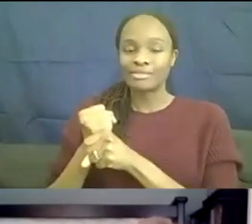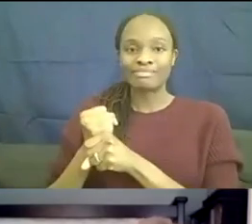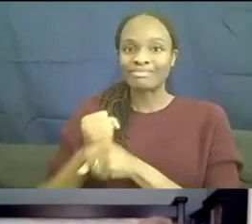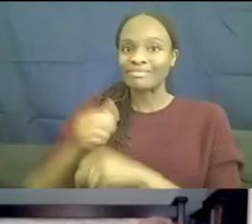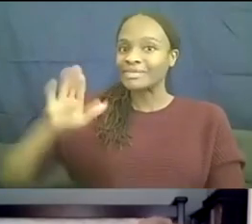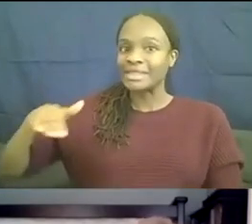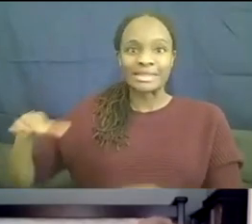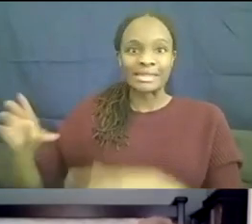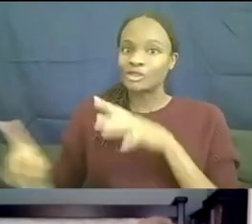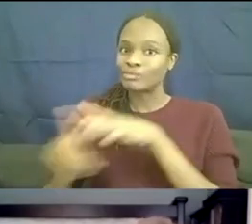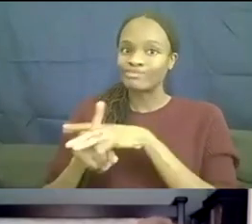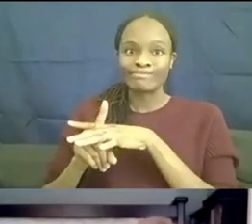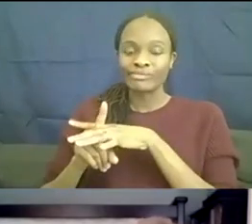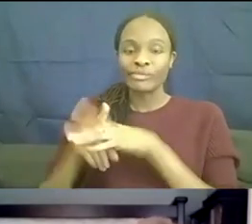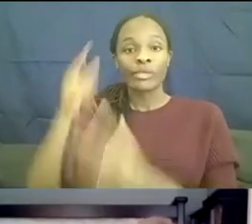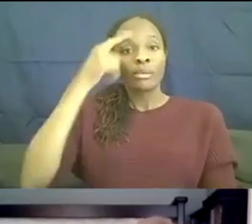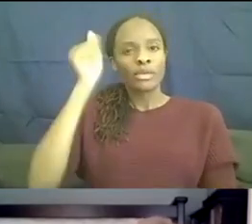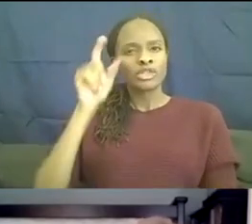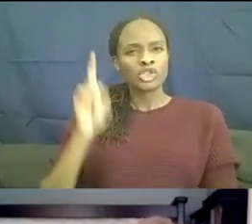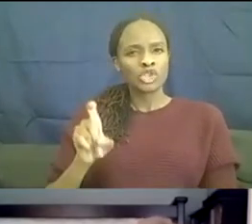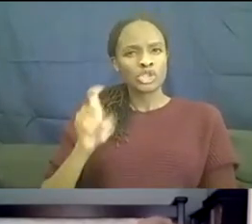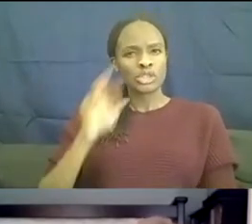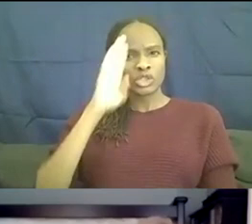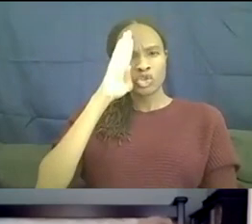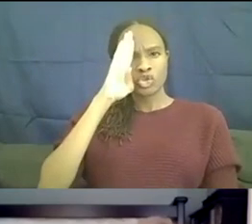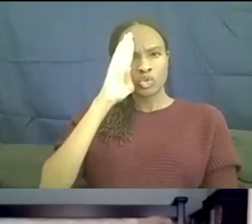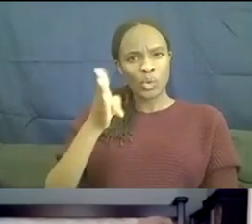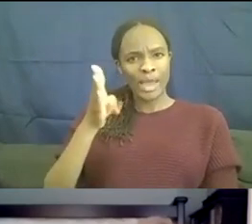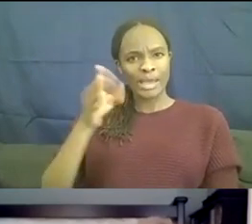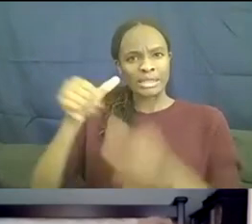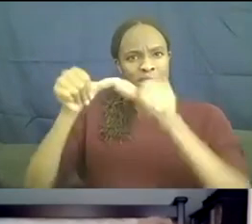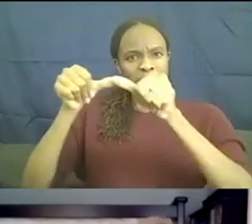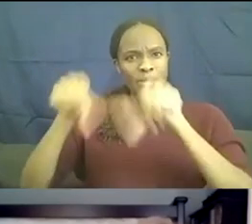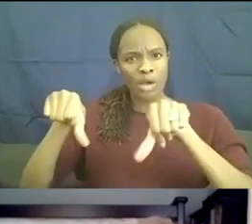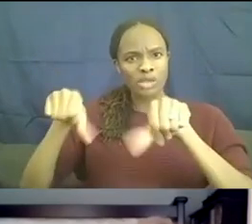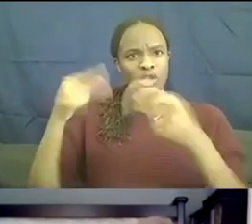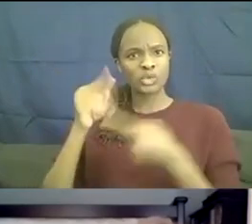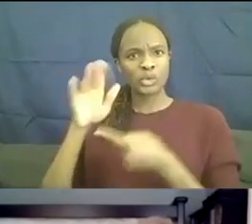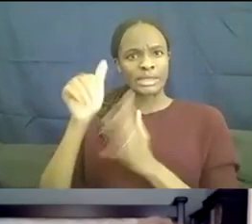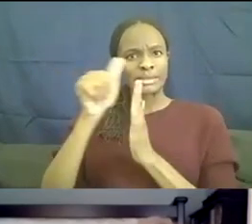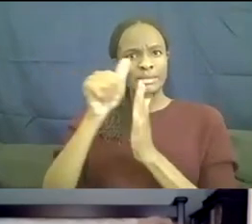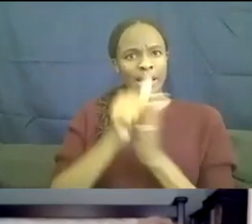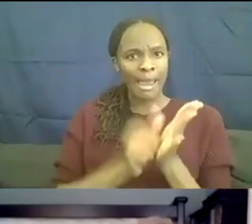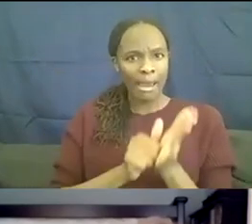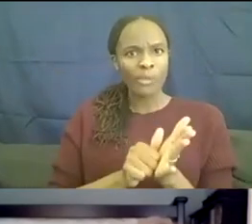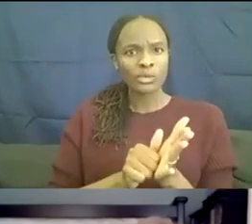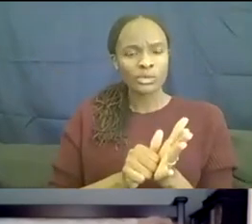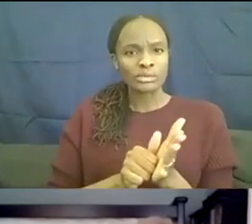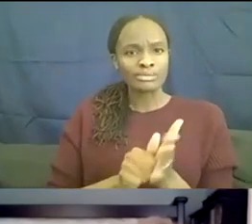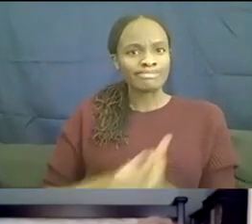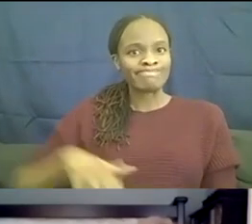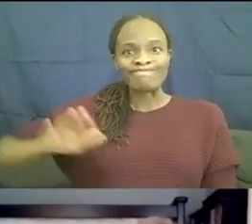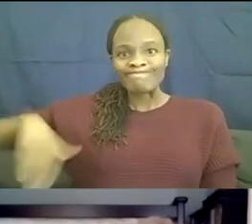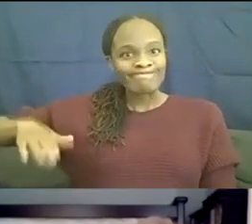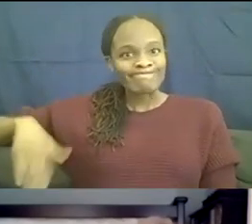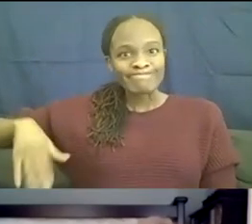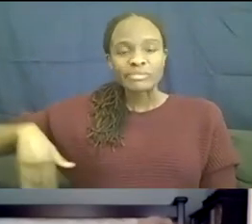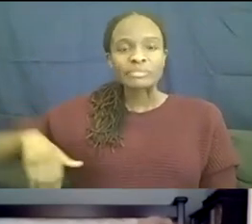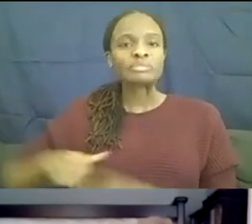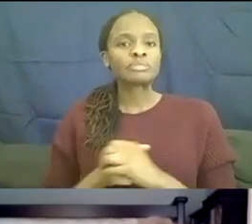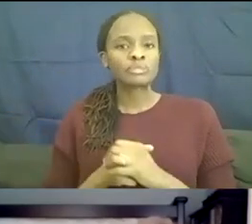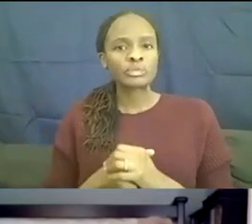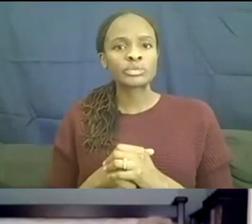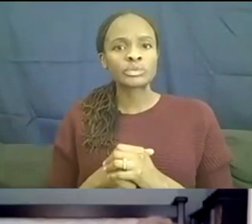yet because it's supposed to be directly deposited into his account. And, um, it hasn't, um, it has something, uh,